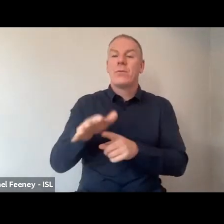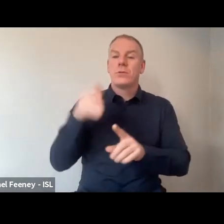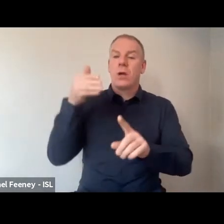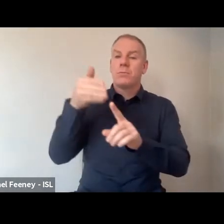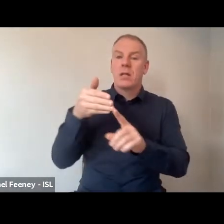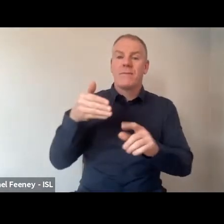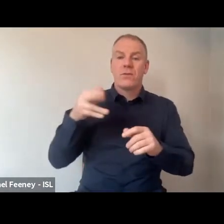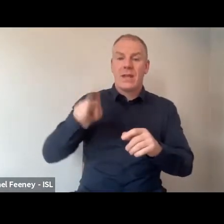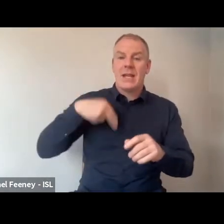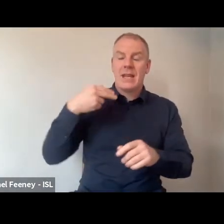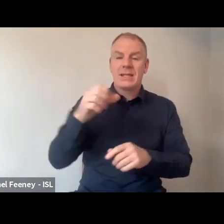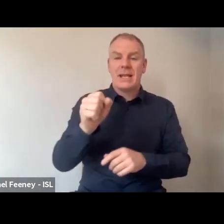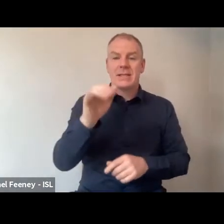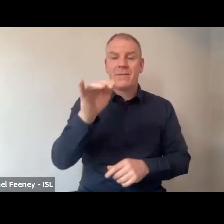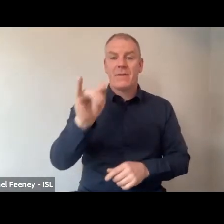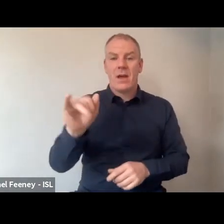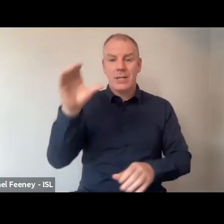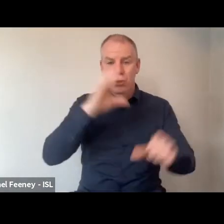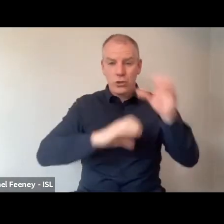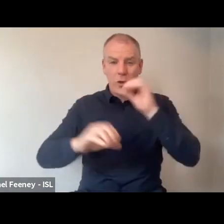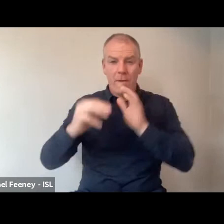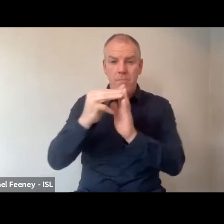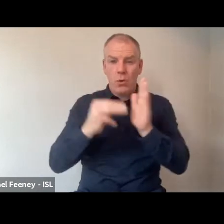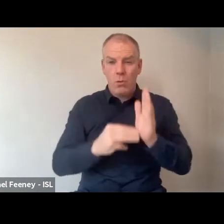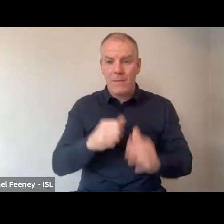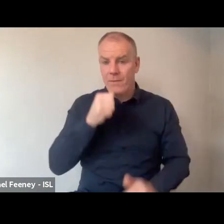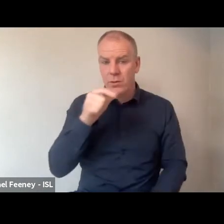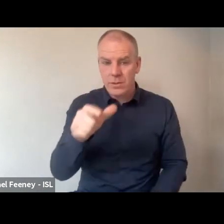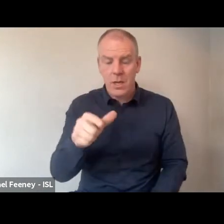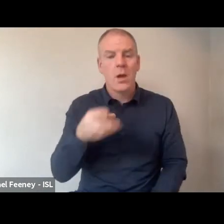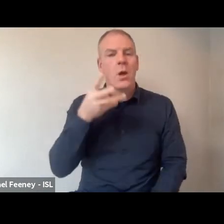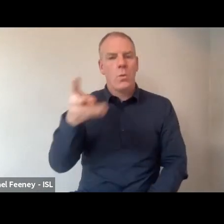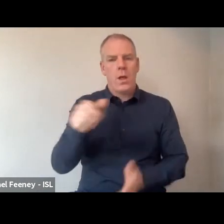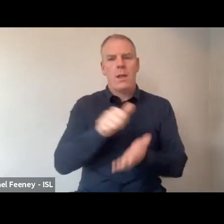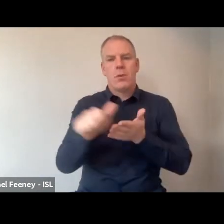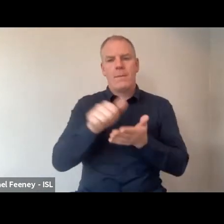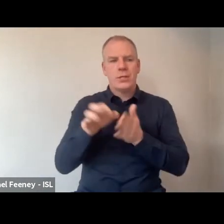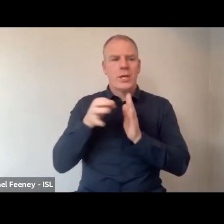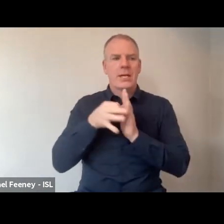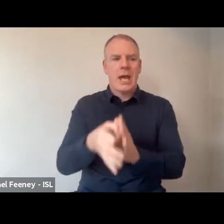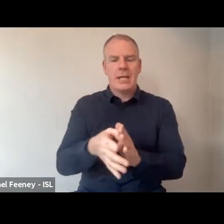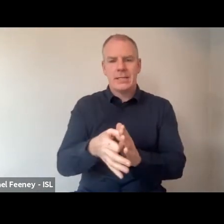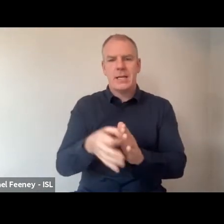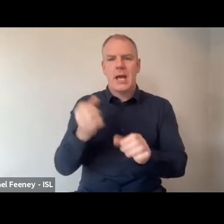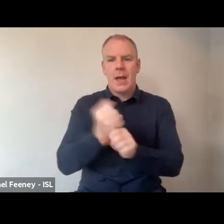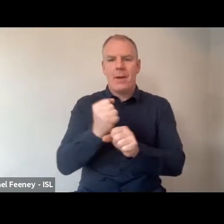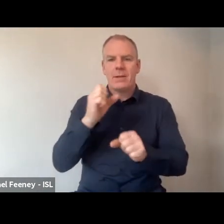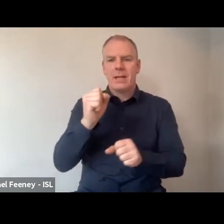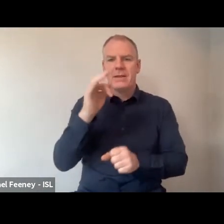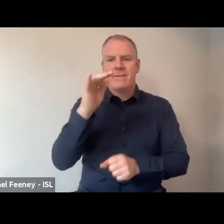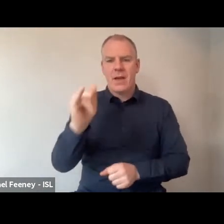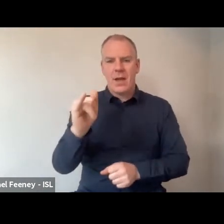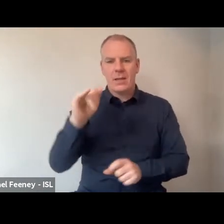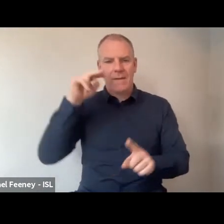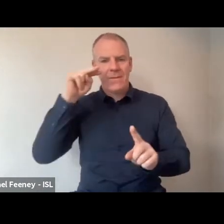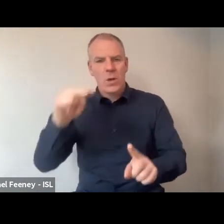the next SFI Discover program call. We will be publishing guidance on SFI's perspectives on education and